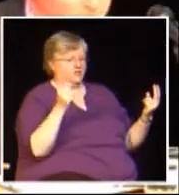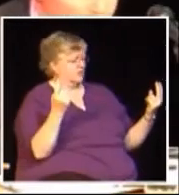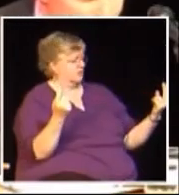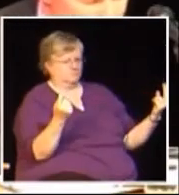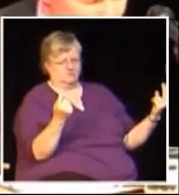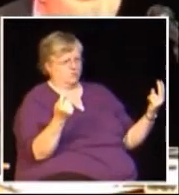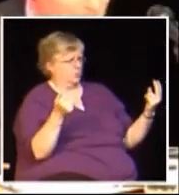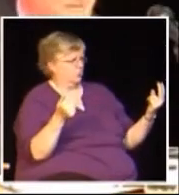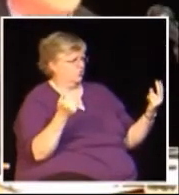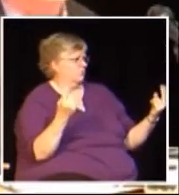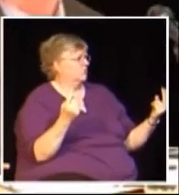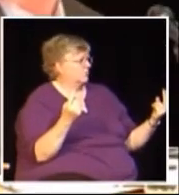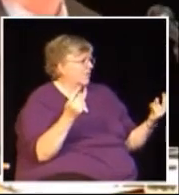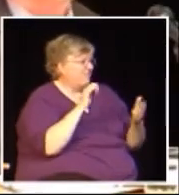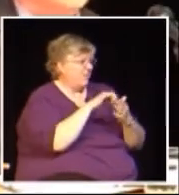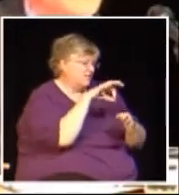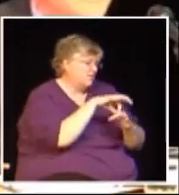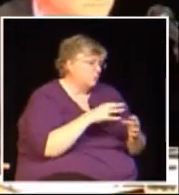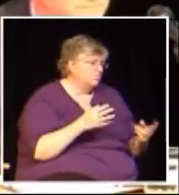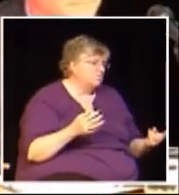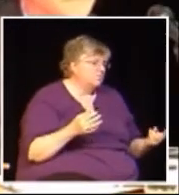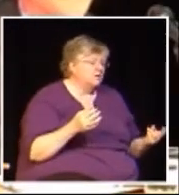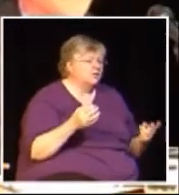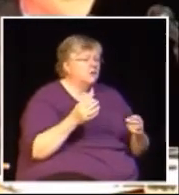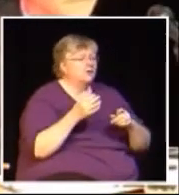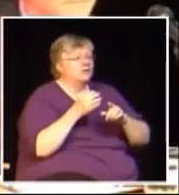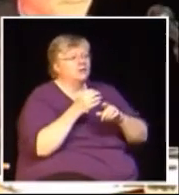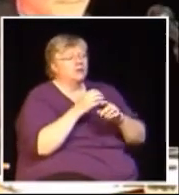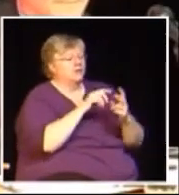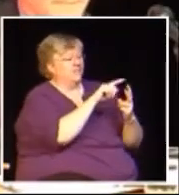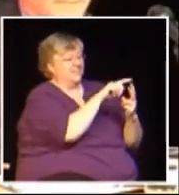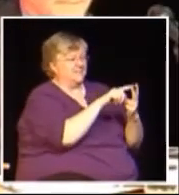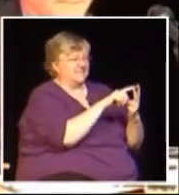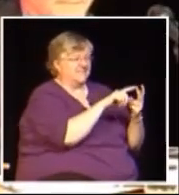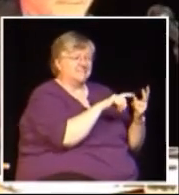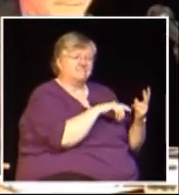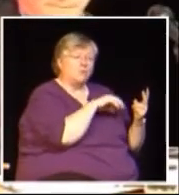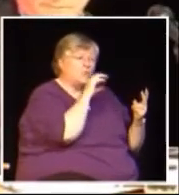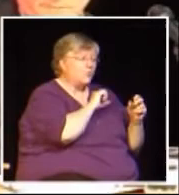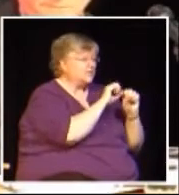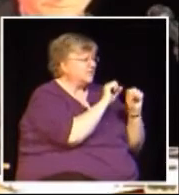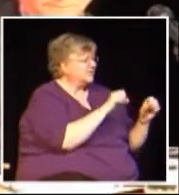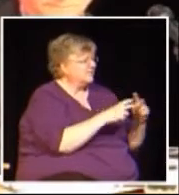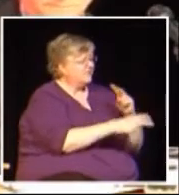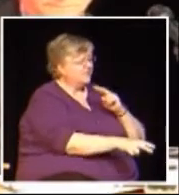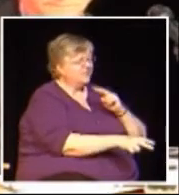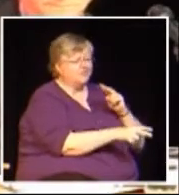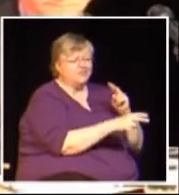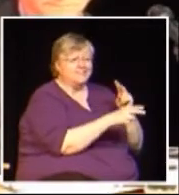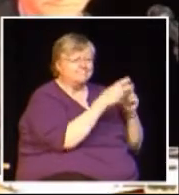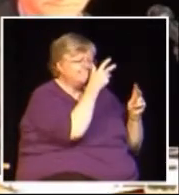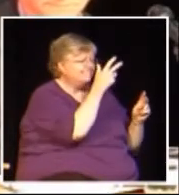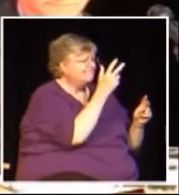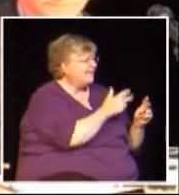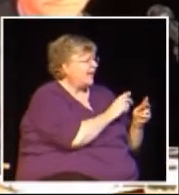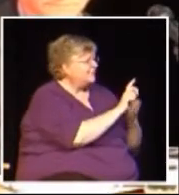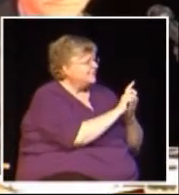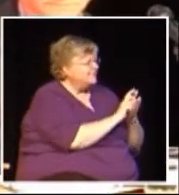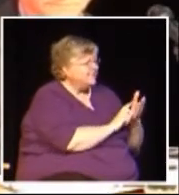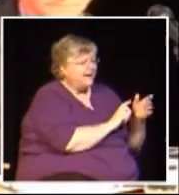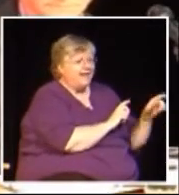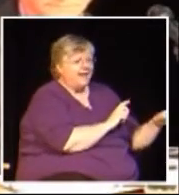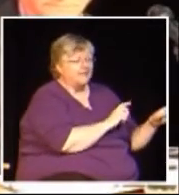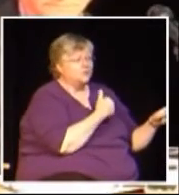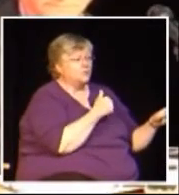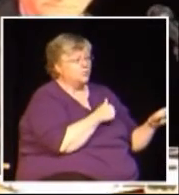Then the BC government, after many years of struggling with a poorly designed and administered archaic tax system, decided to join the